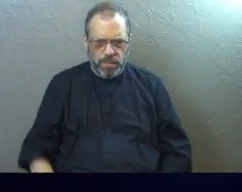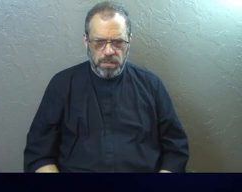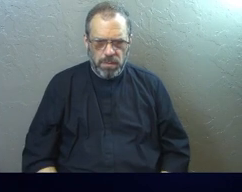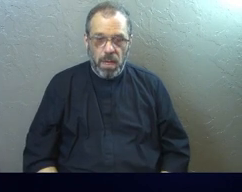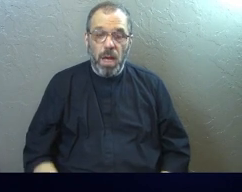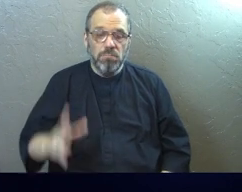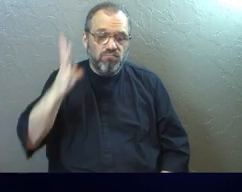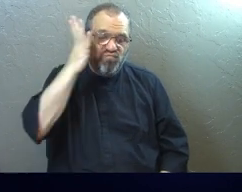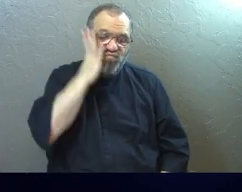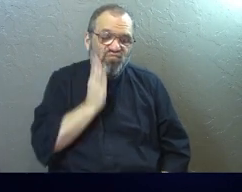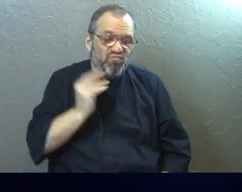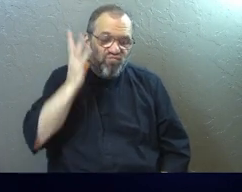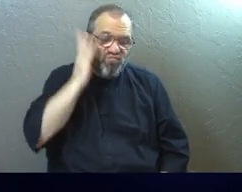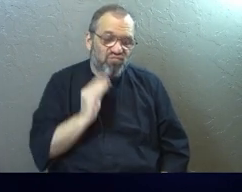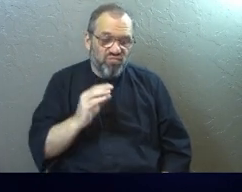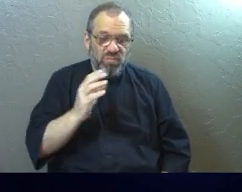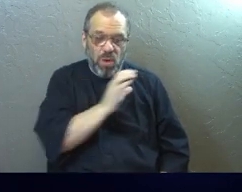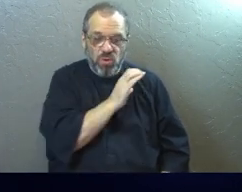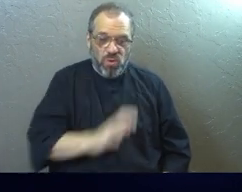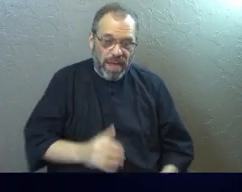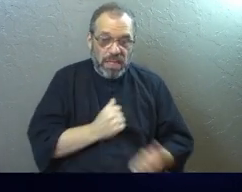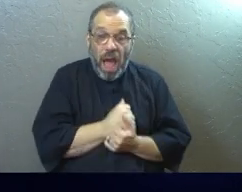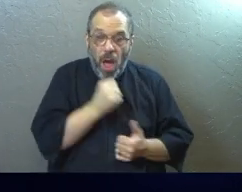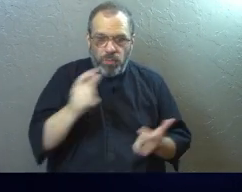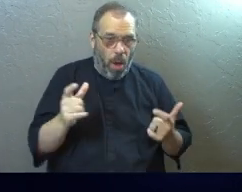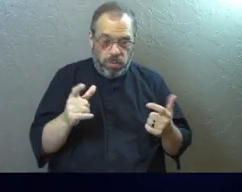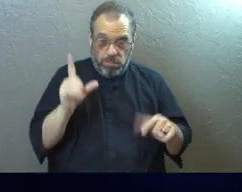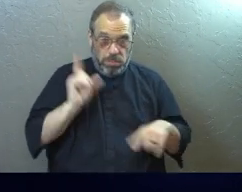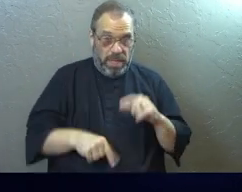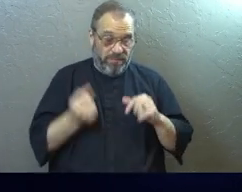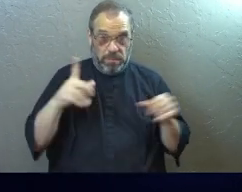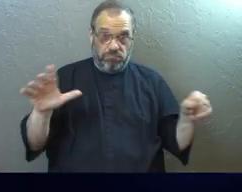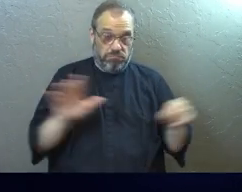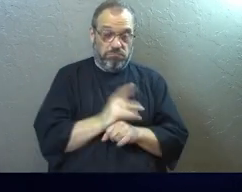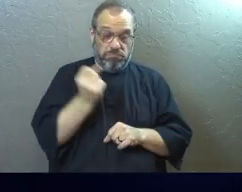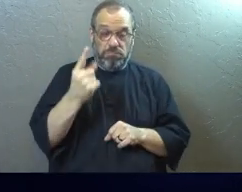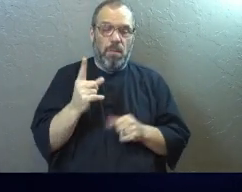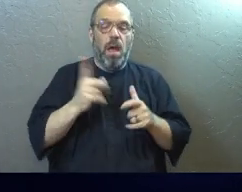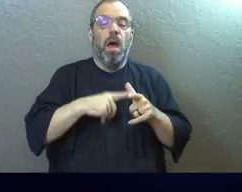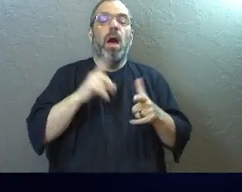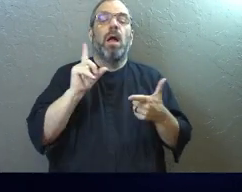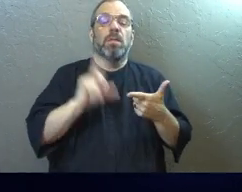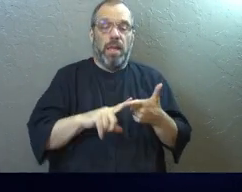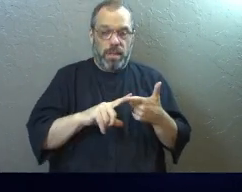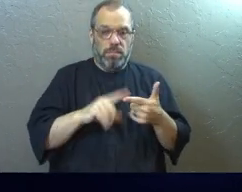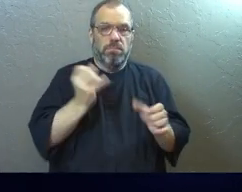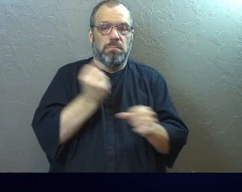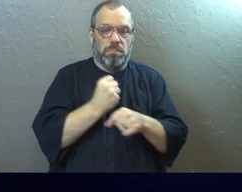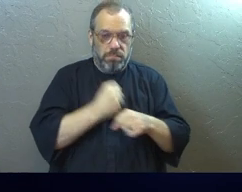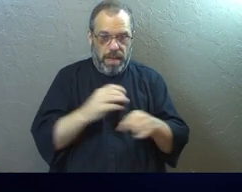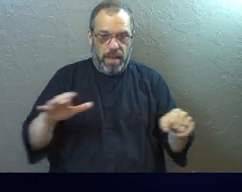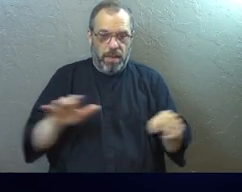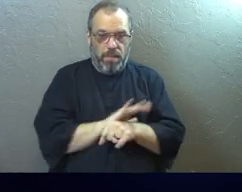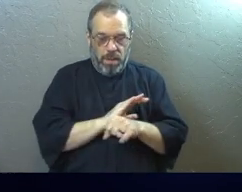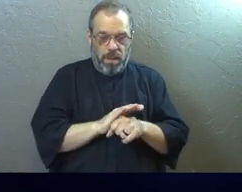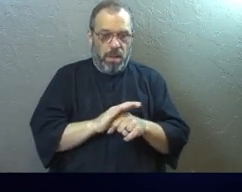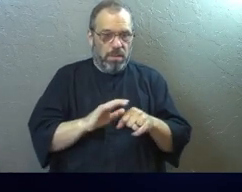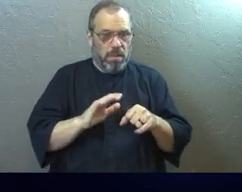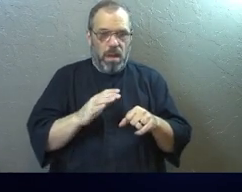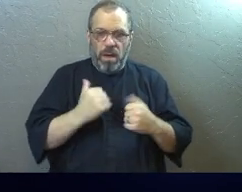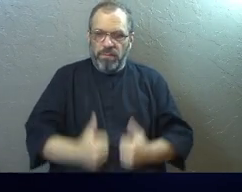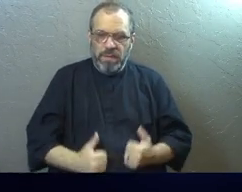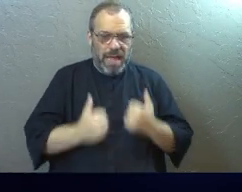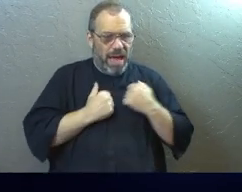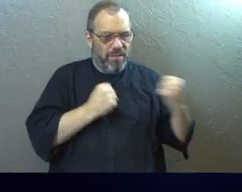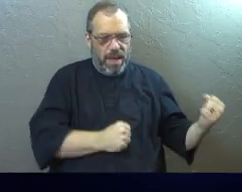May you experience the love of Christ, though it is too great to understand fully. Then you will be made complete with all the fullness of